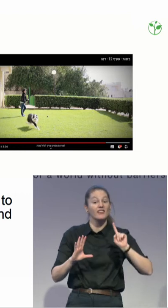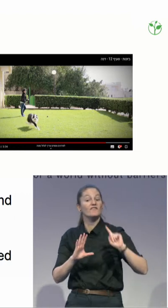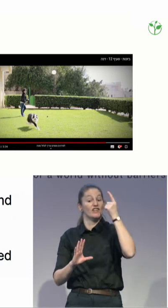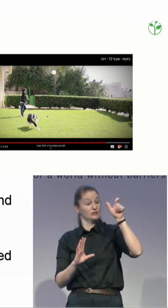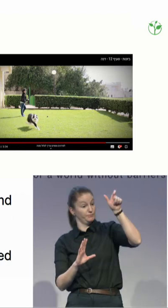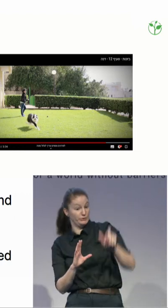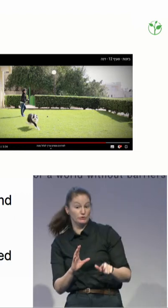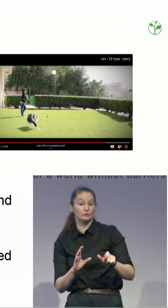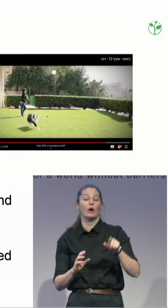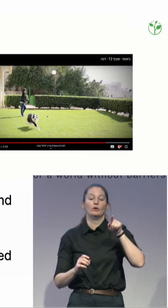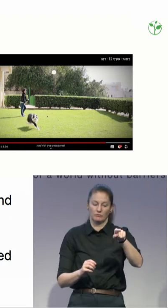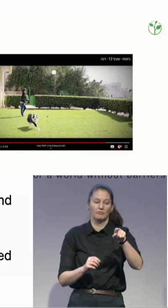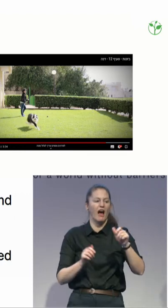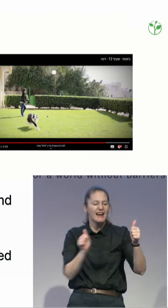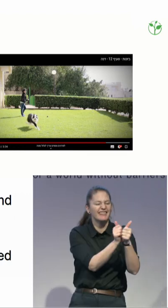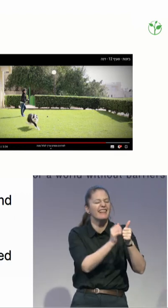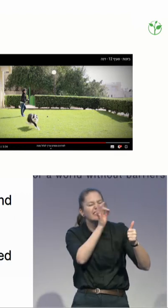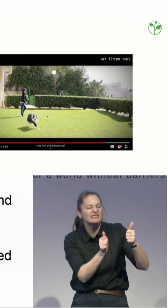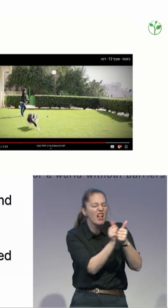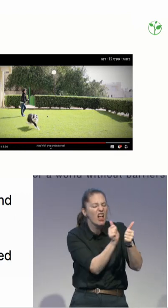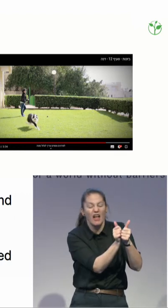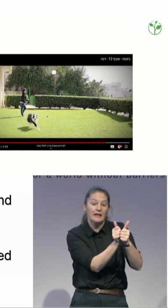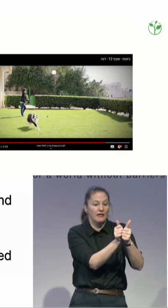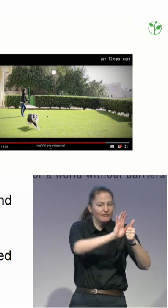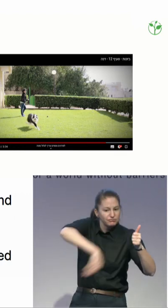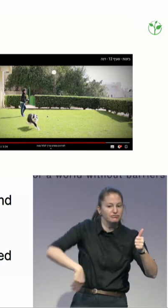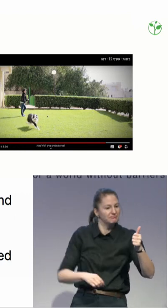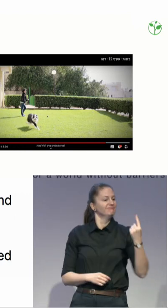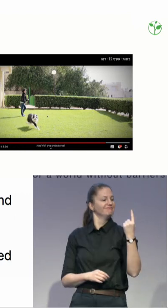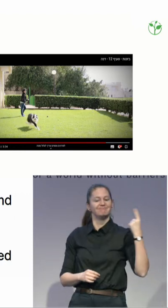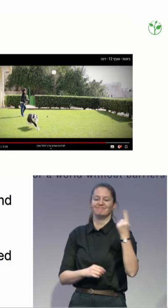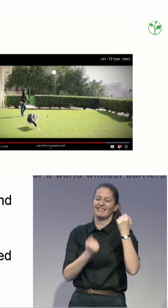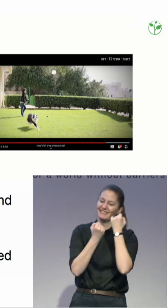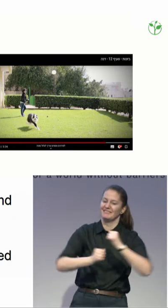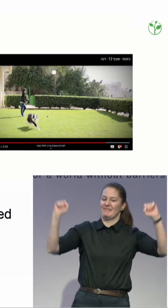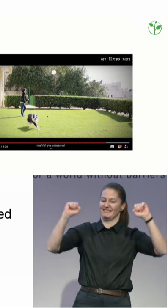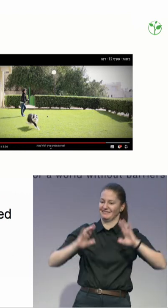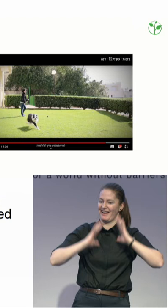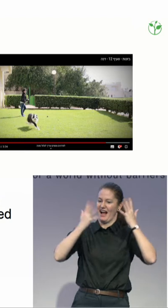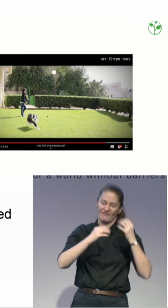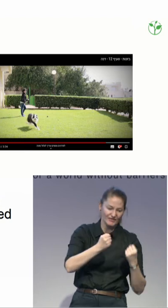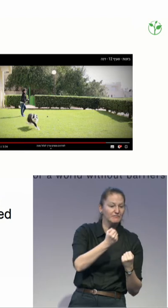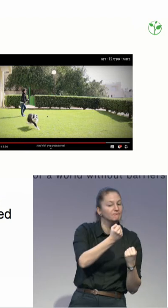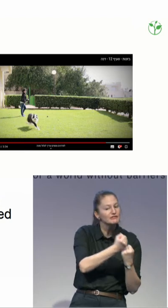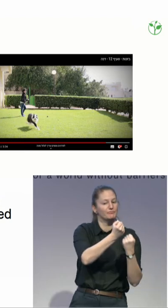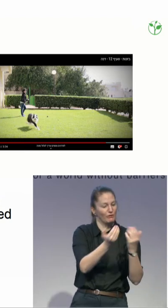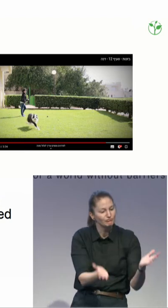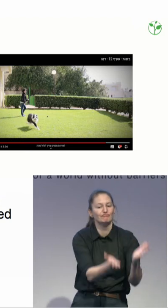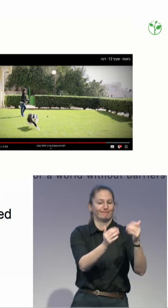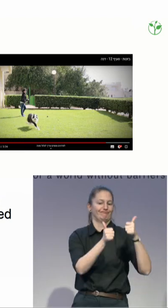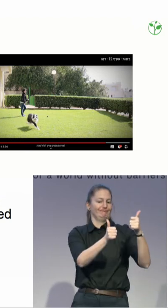was under supported decision making. And when Dana approached Biskut, her parents passed away. She inherited